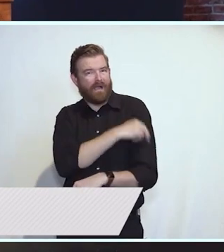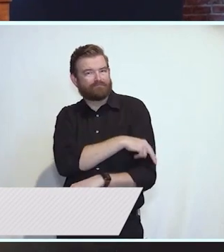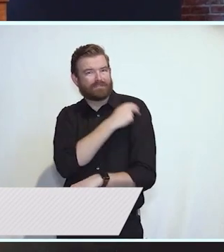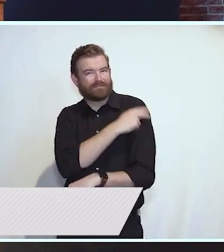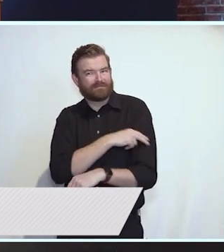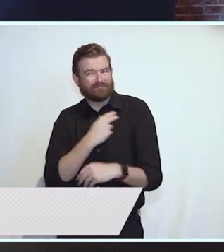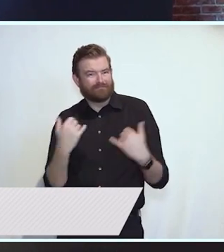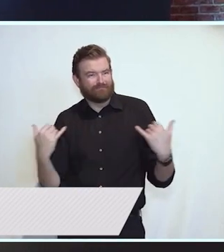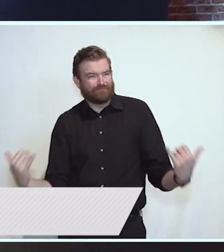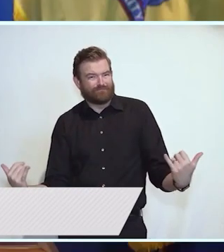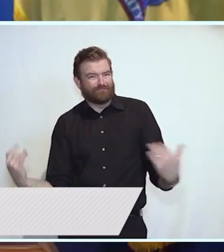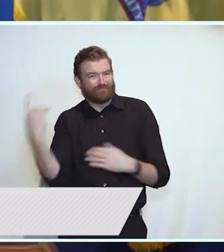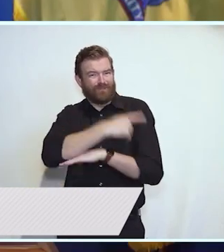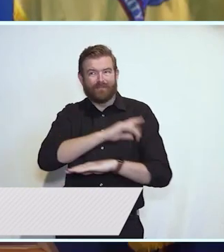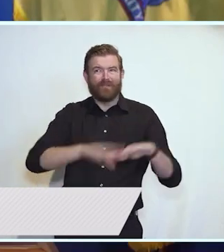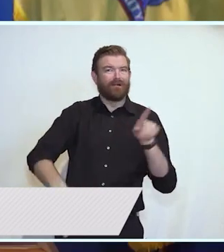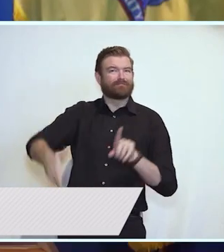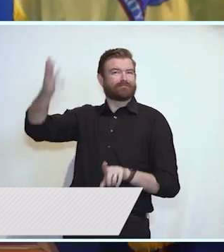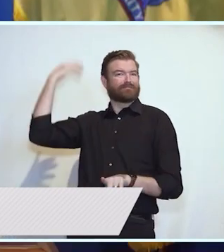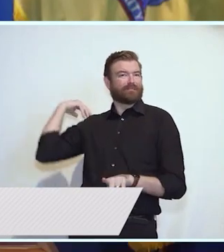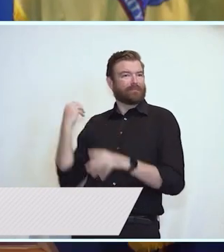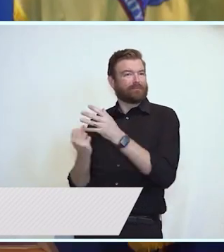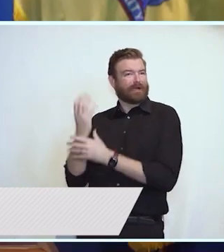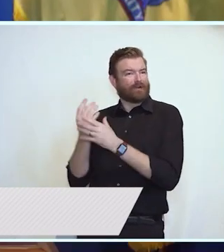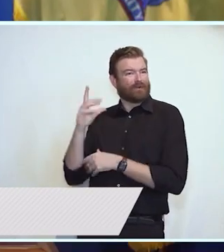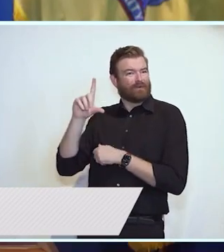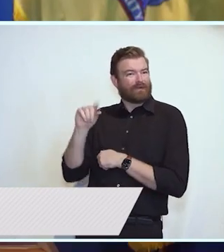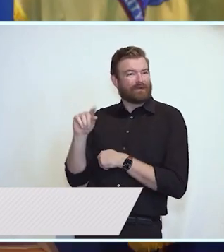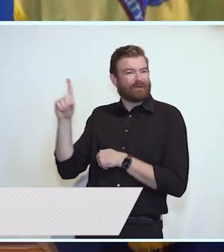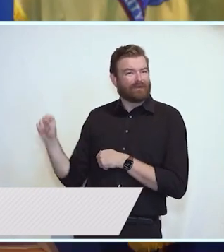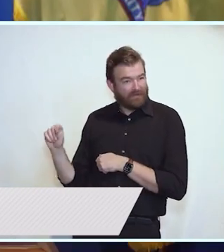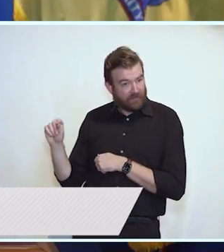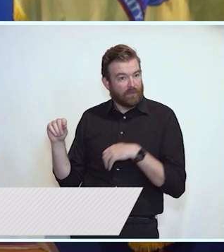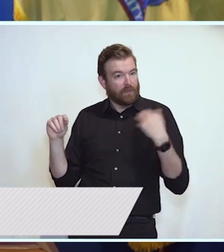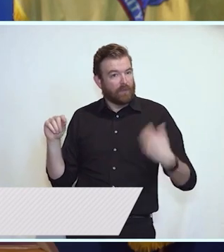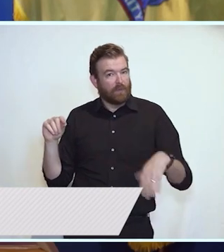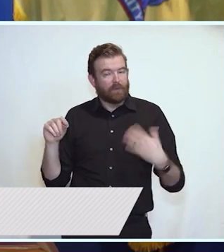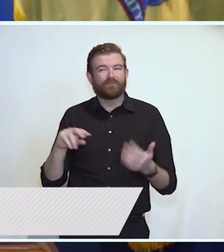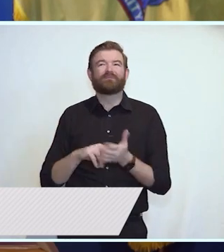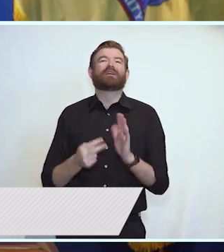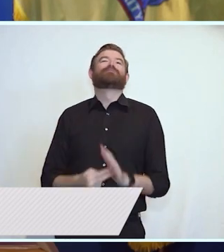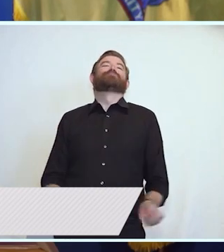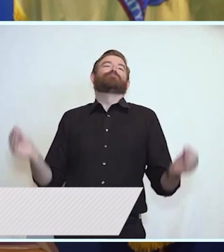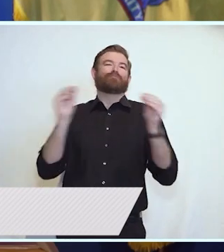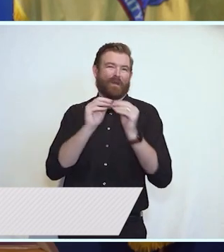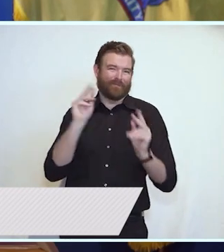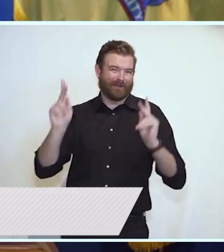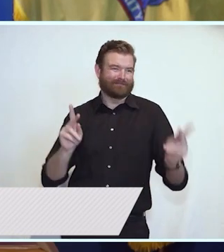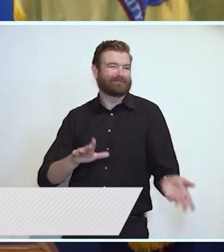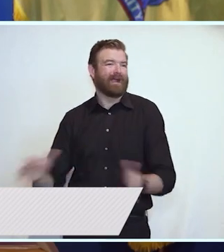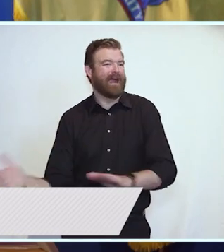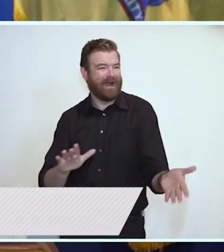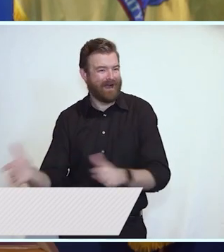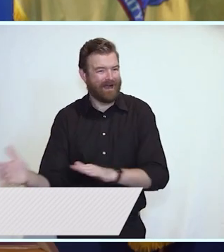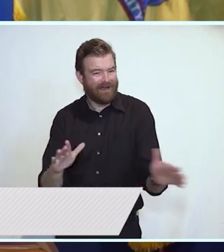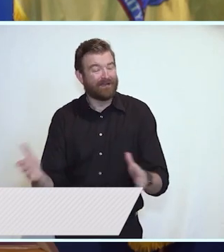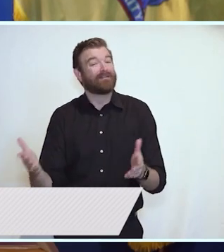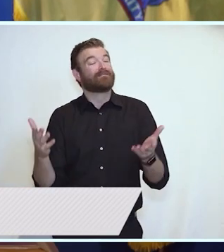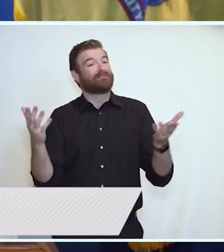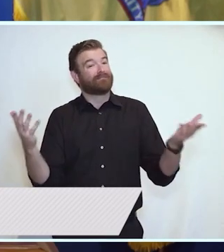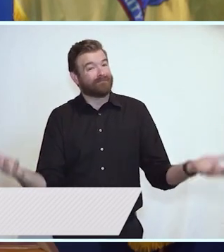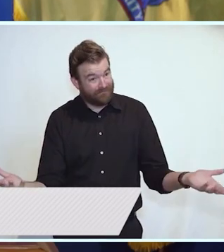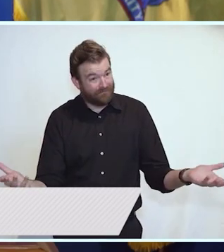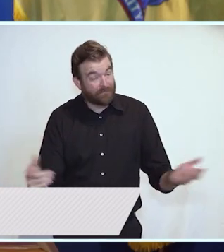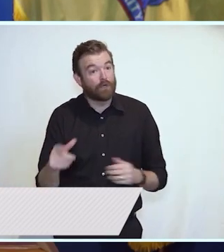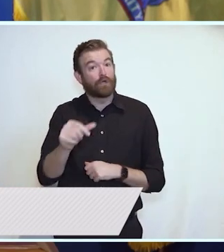2020. And it means that more of our fellow New Jerseyans are leaving us all too soon. In